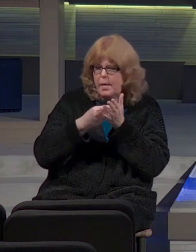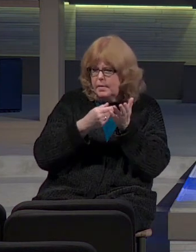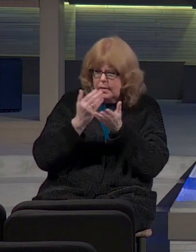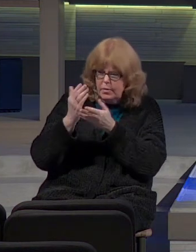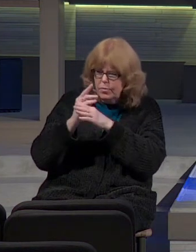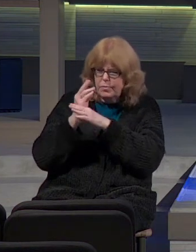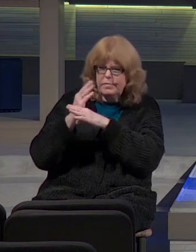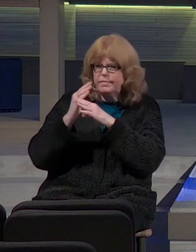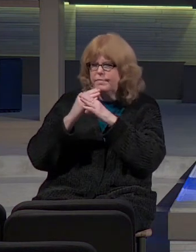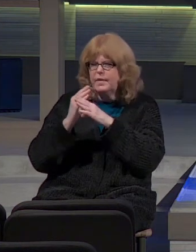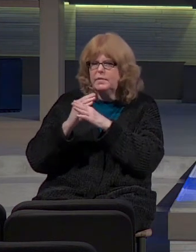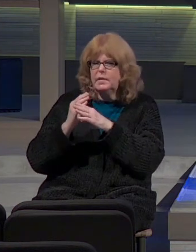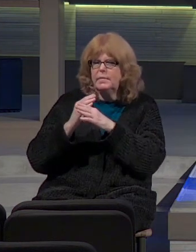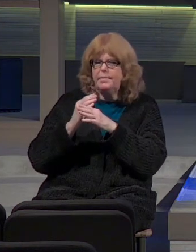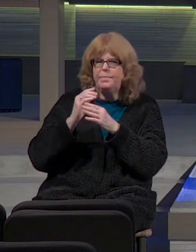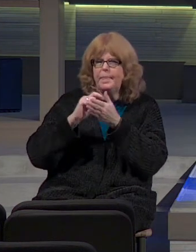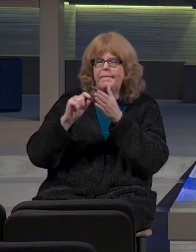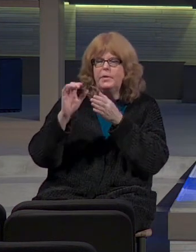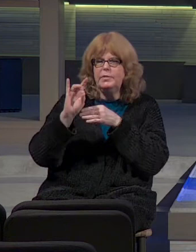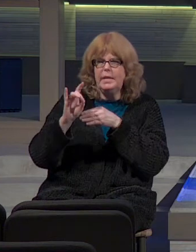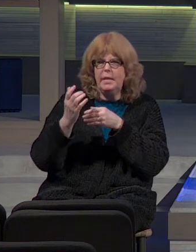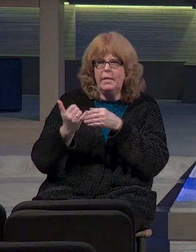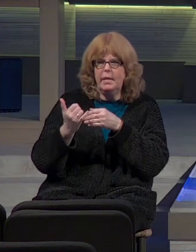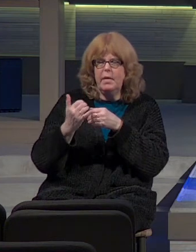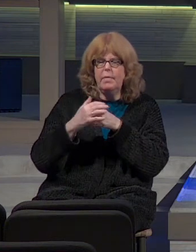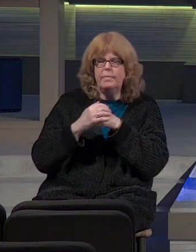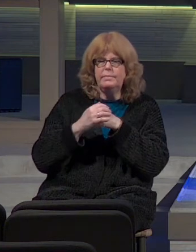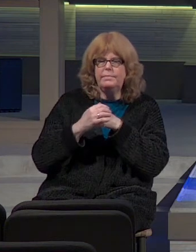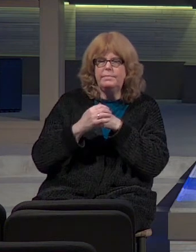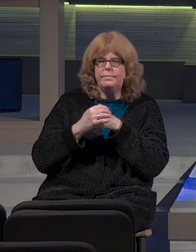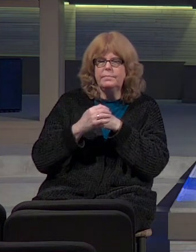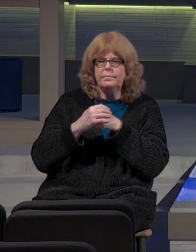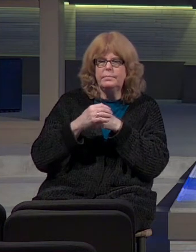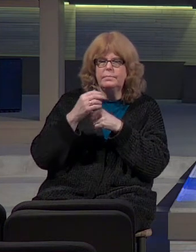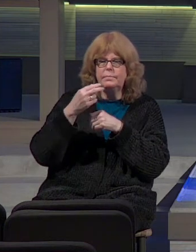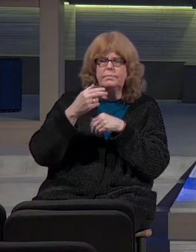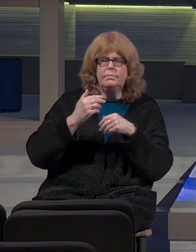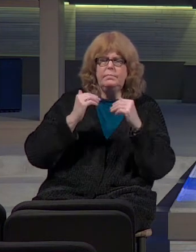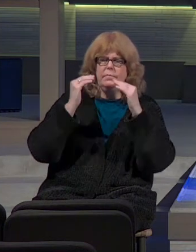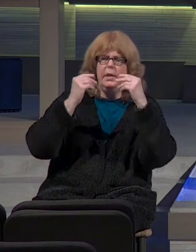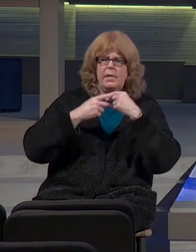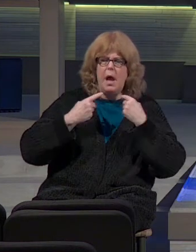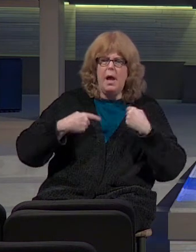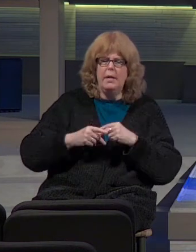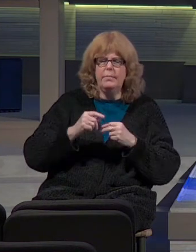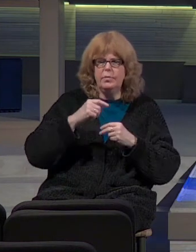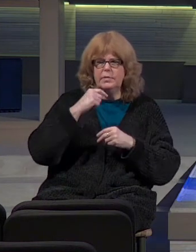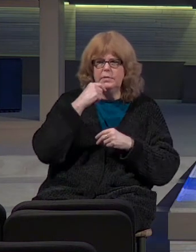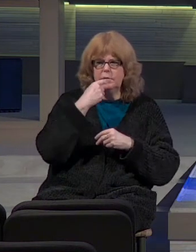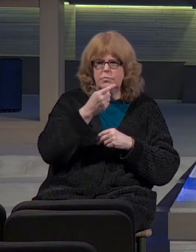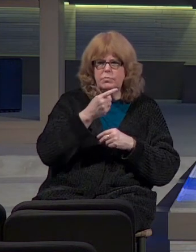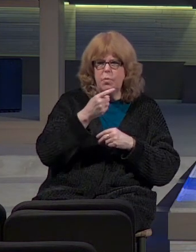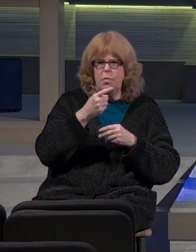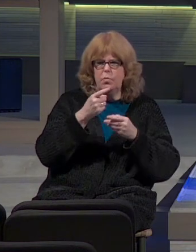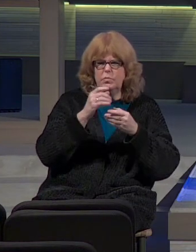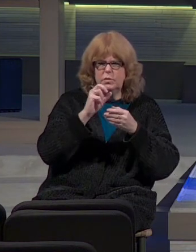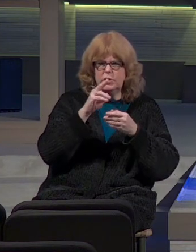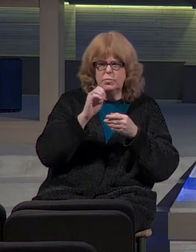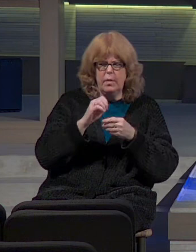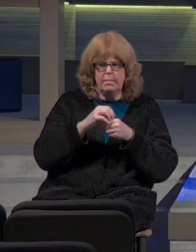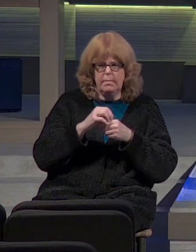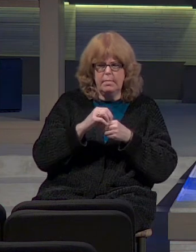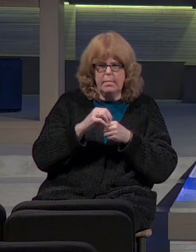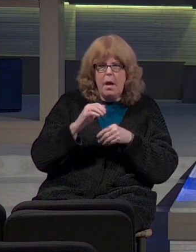and I'm in verse 8 now. Hilkiah the high priest said to Shaphan the scribe, I